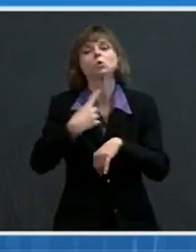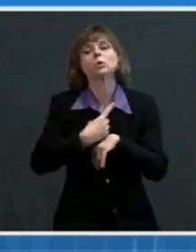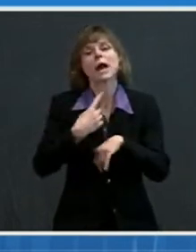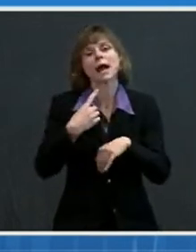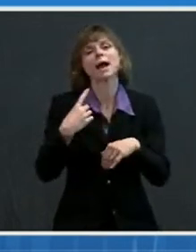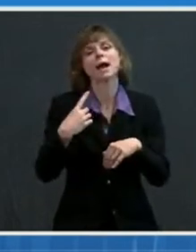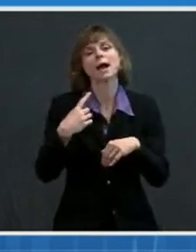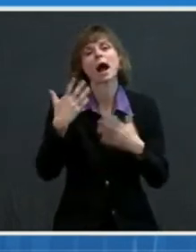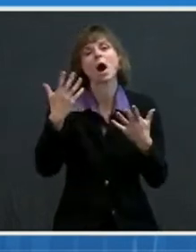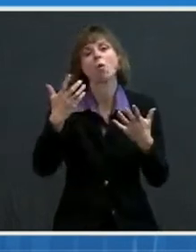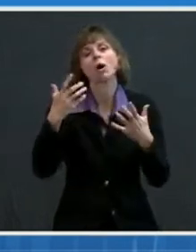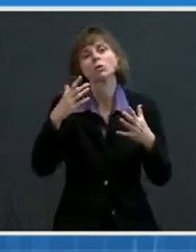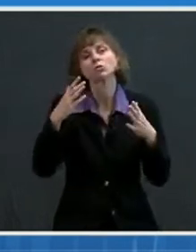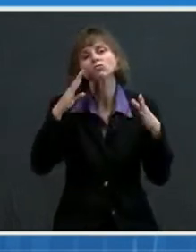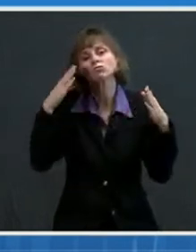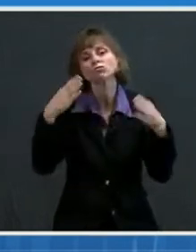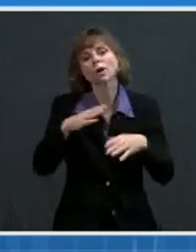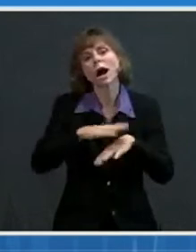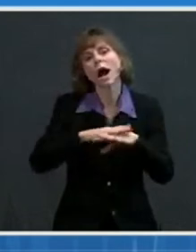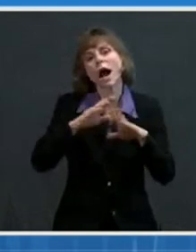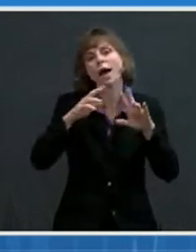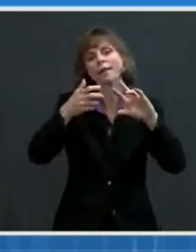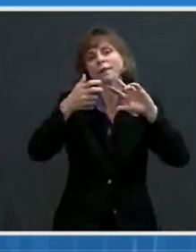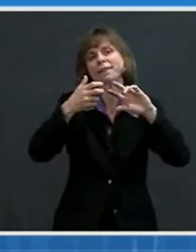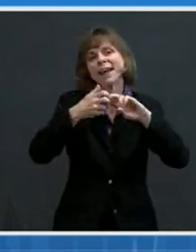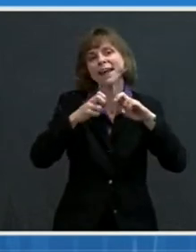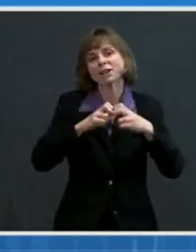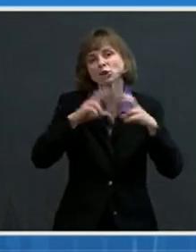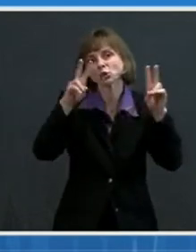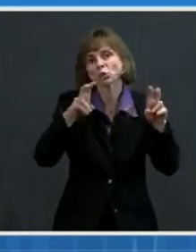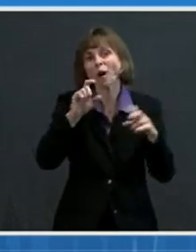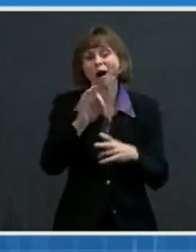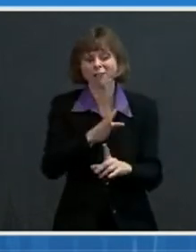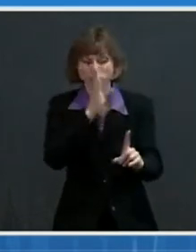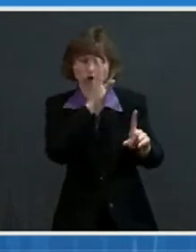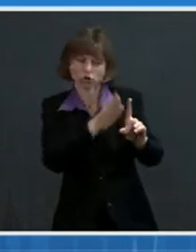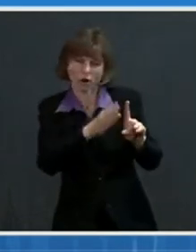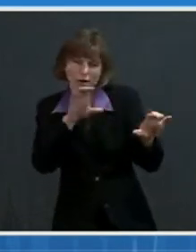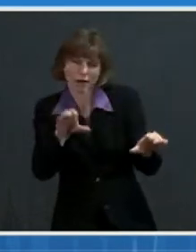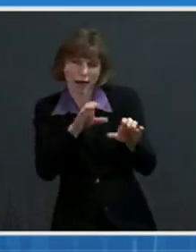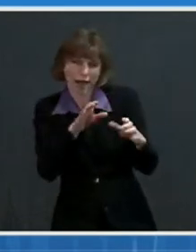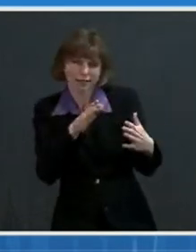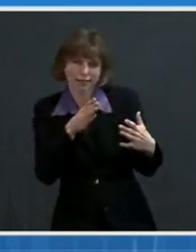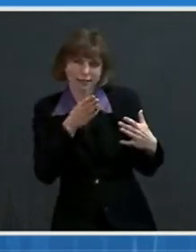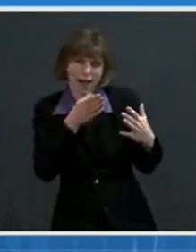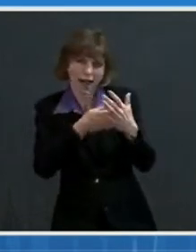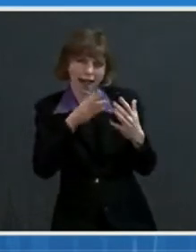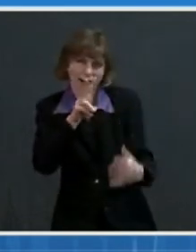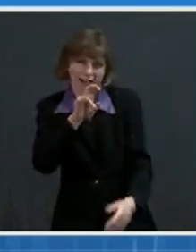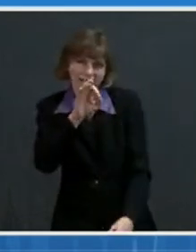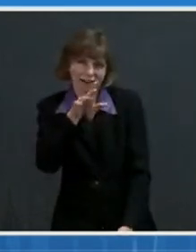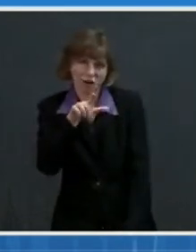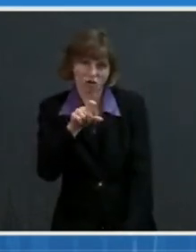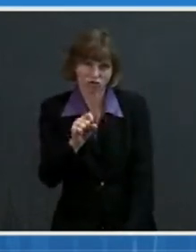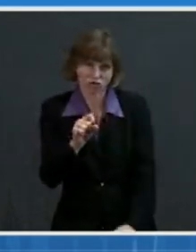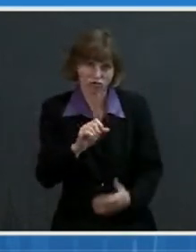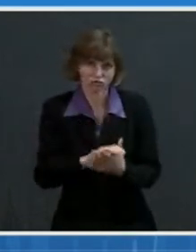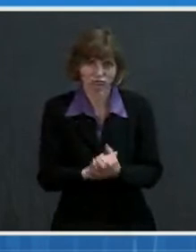is talk about the issue of direct-acting antivirals. If I could have the next slide.